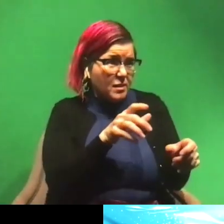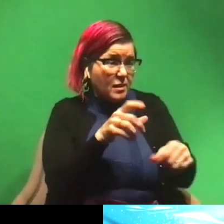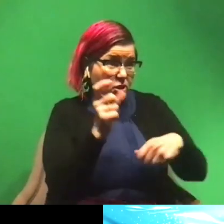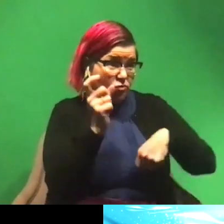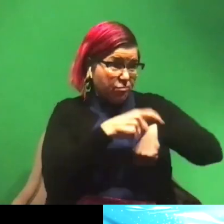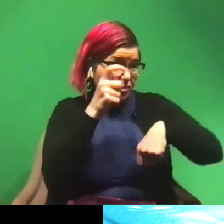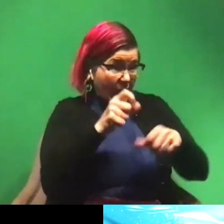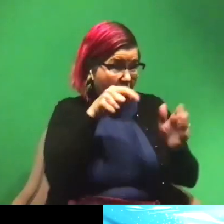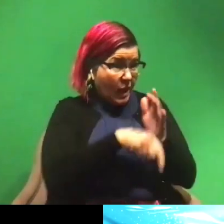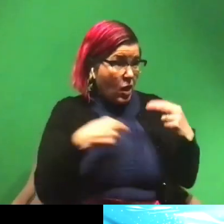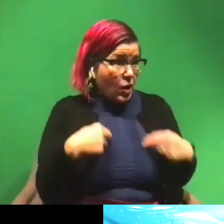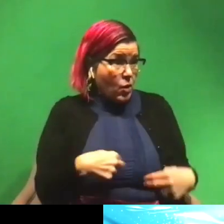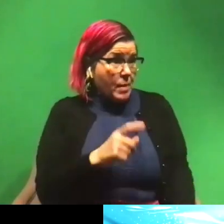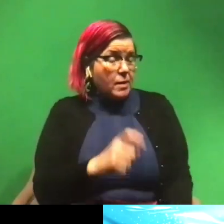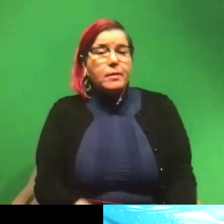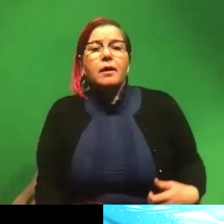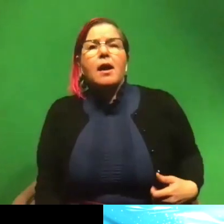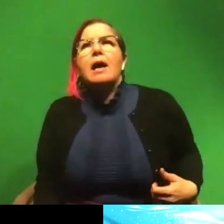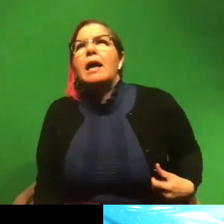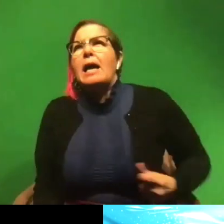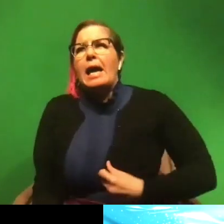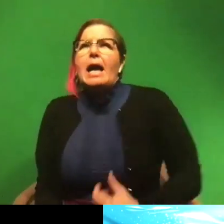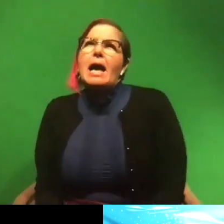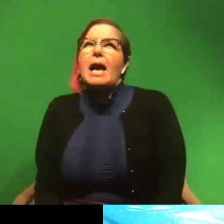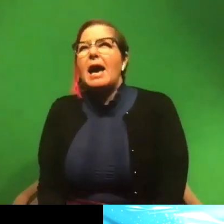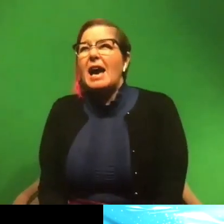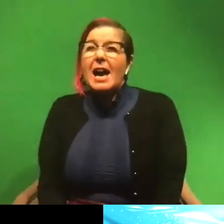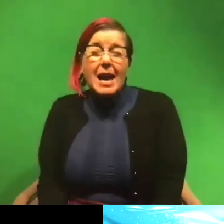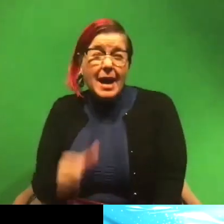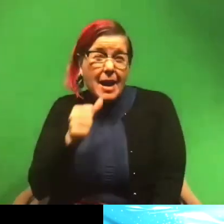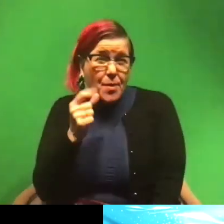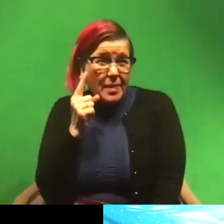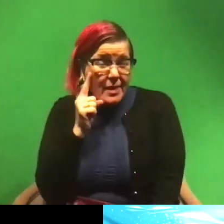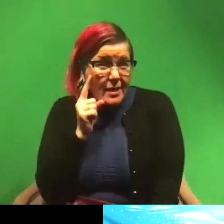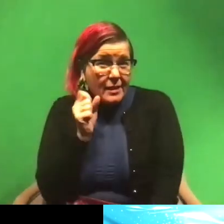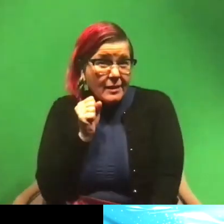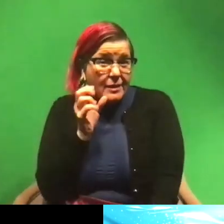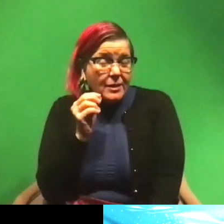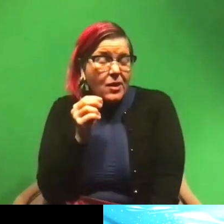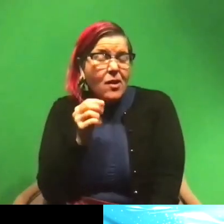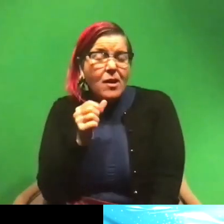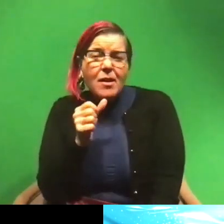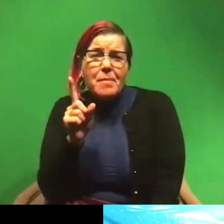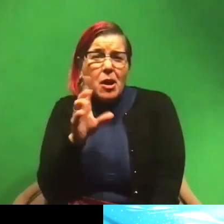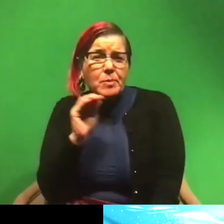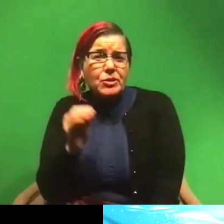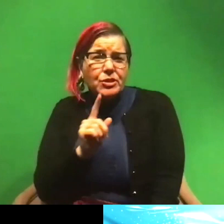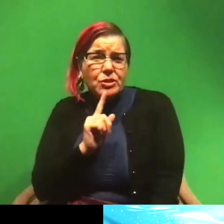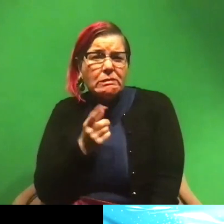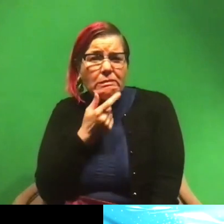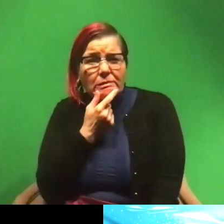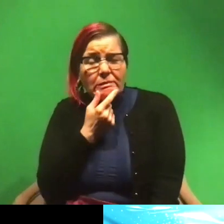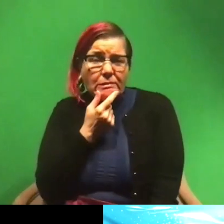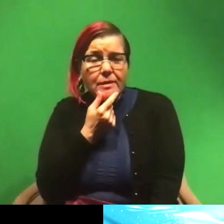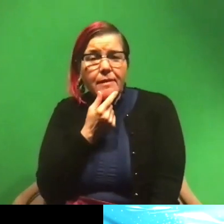Um, I don't, I don't think so. I'm not positive about that one. I'm not, I'm